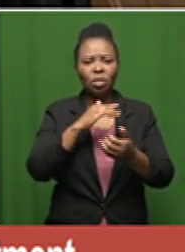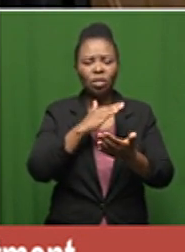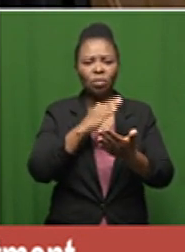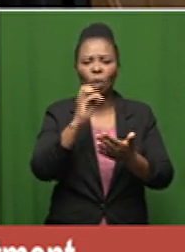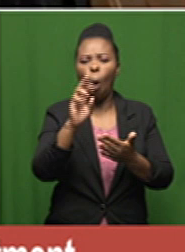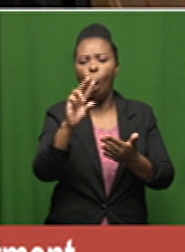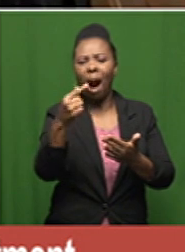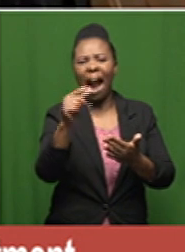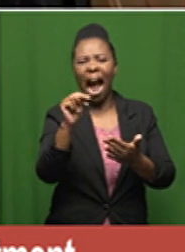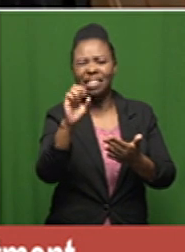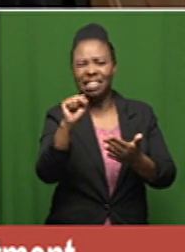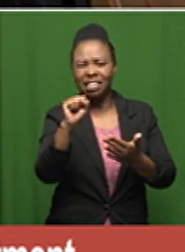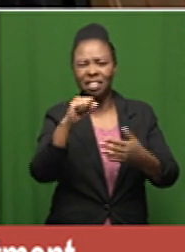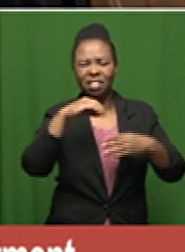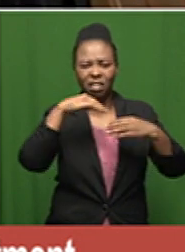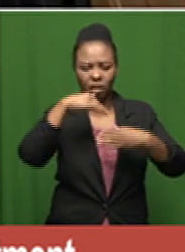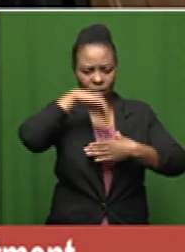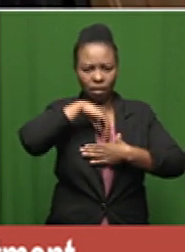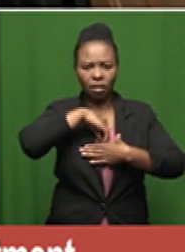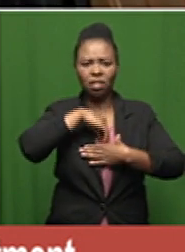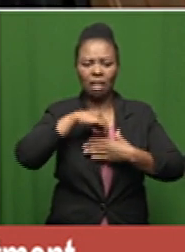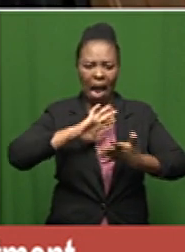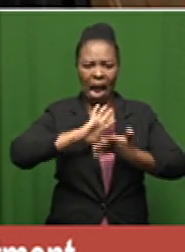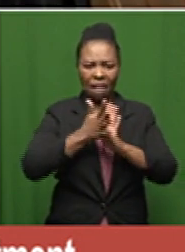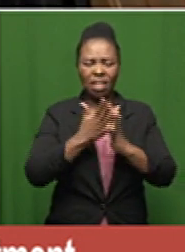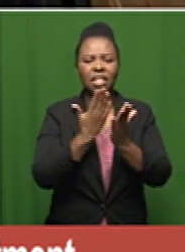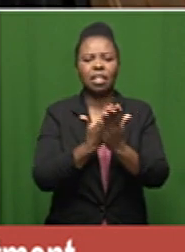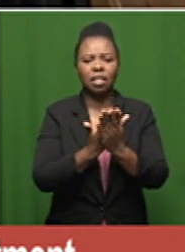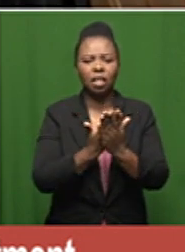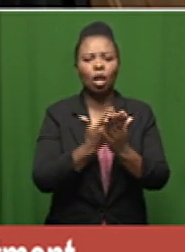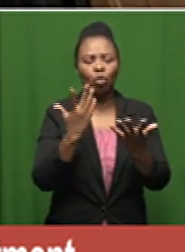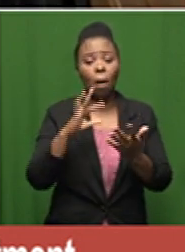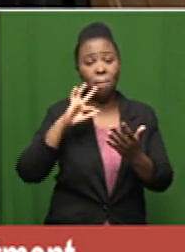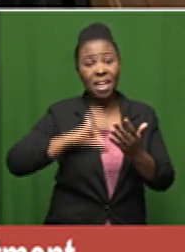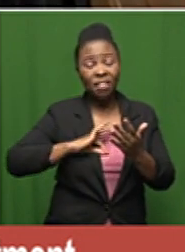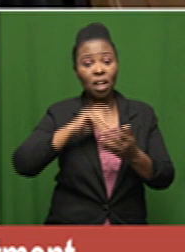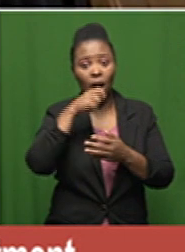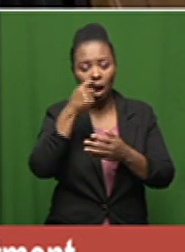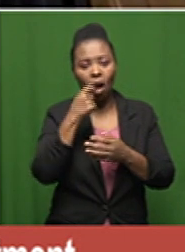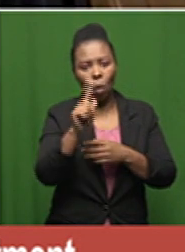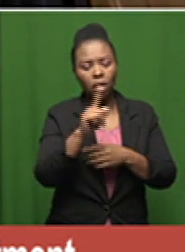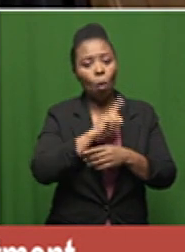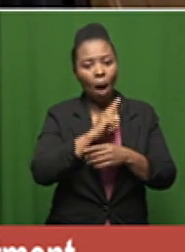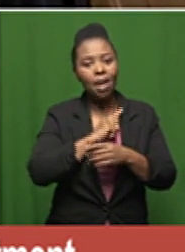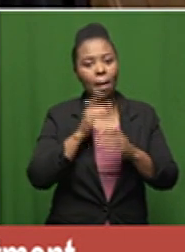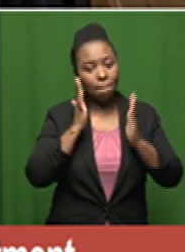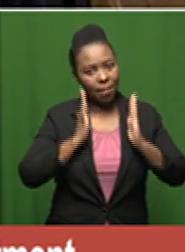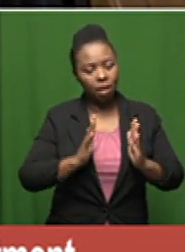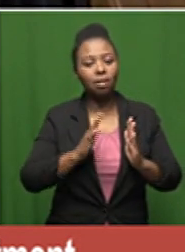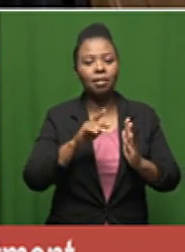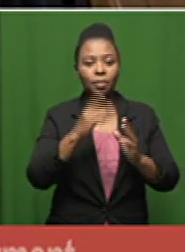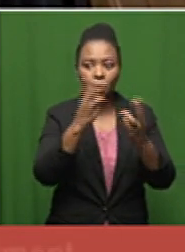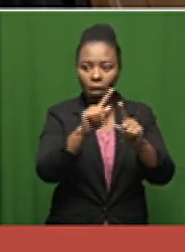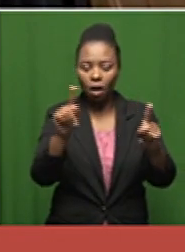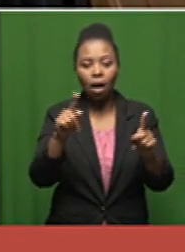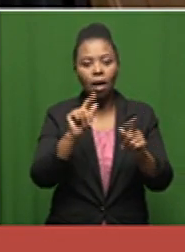the argument will be the benefits outweigh the benefits of the treatment outweigh the risks or the side effects because the patients do get better so